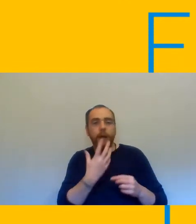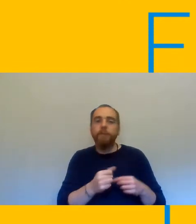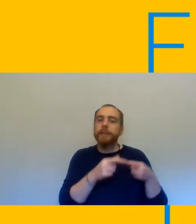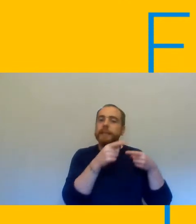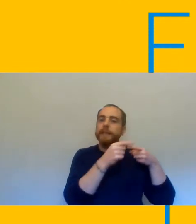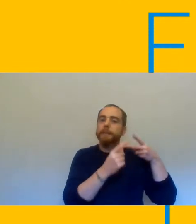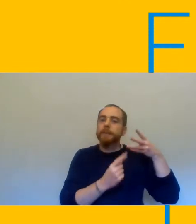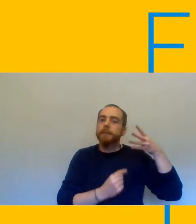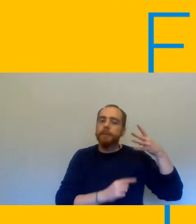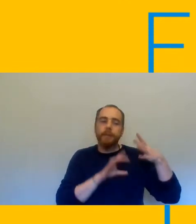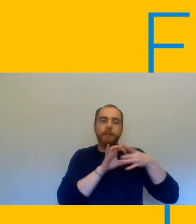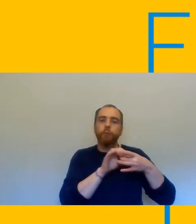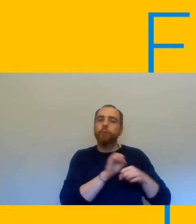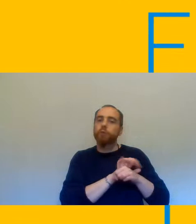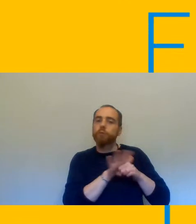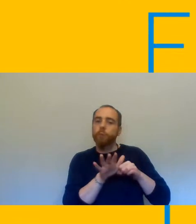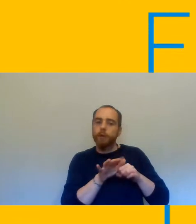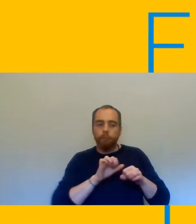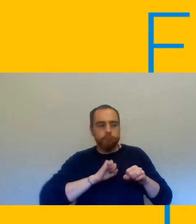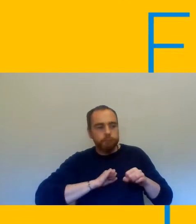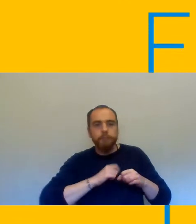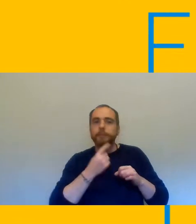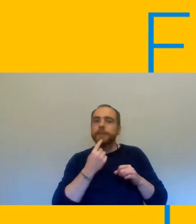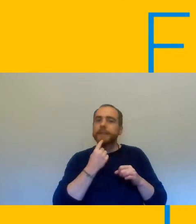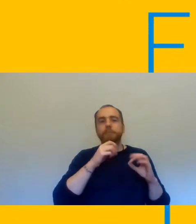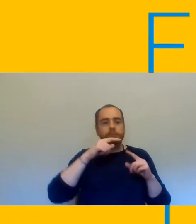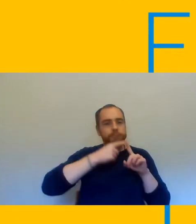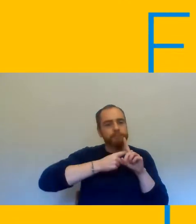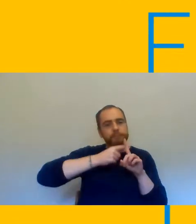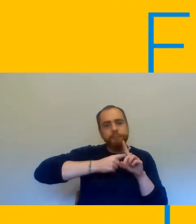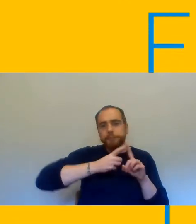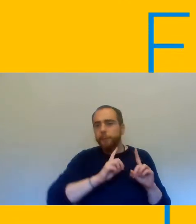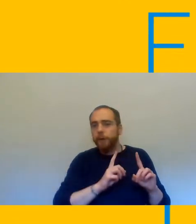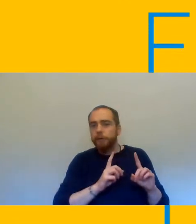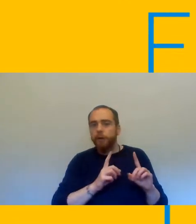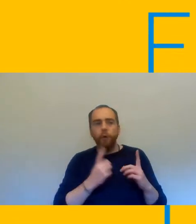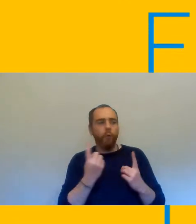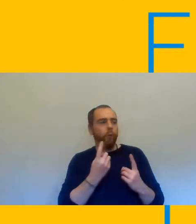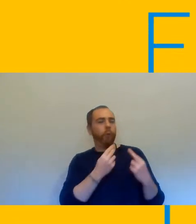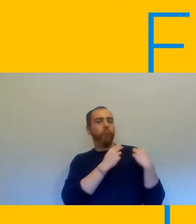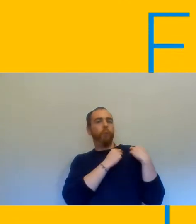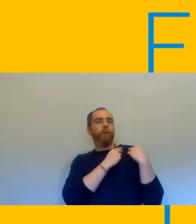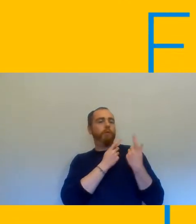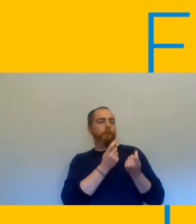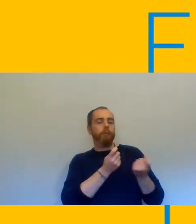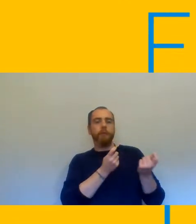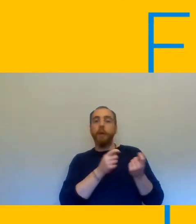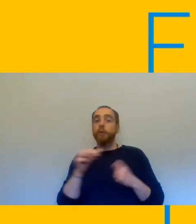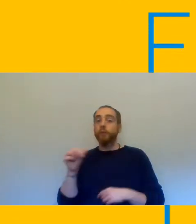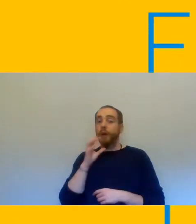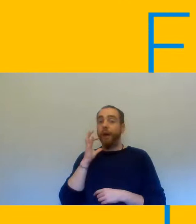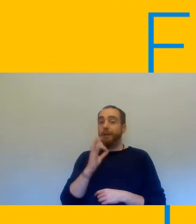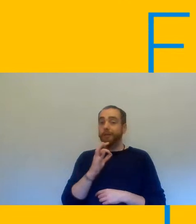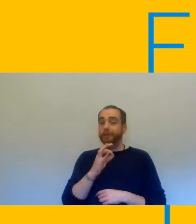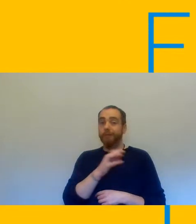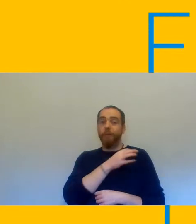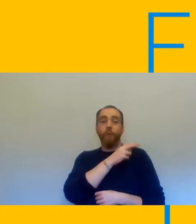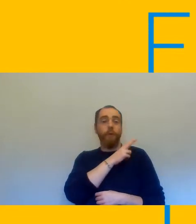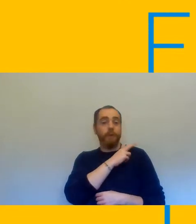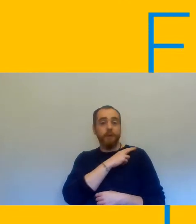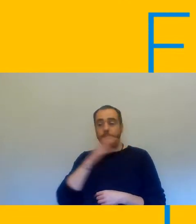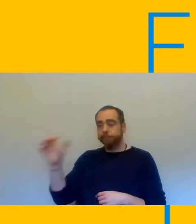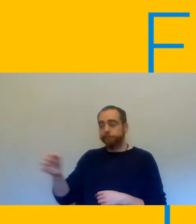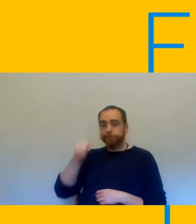think what the most important thing is that we should be asking for a designated officer who is responsible